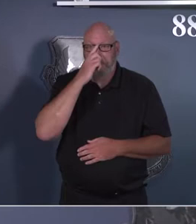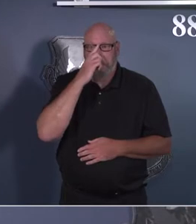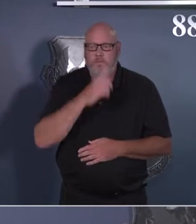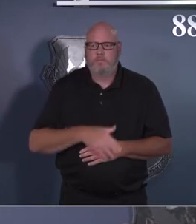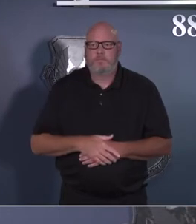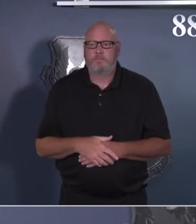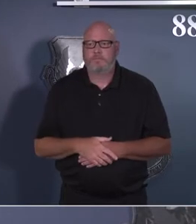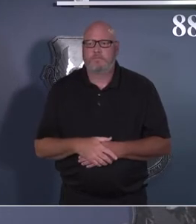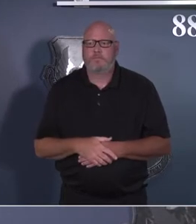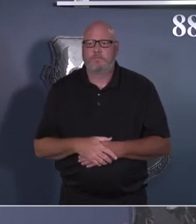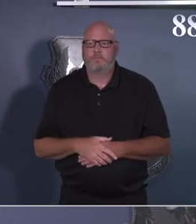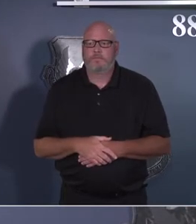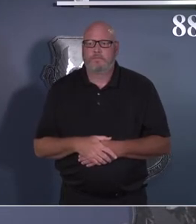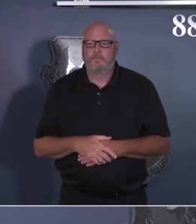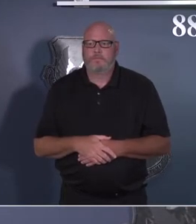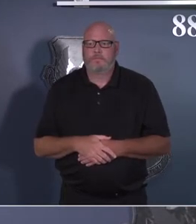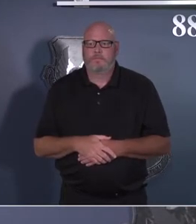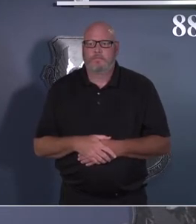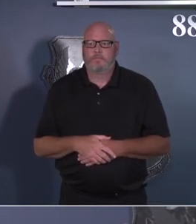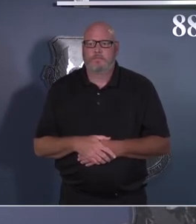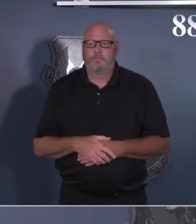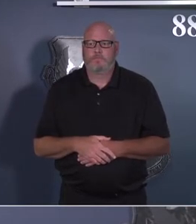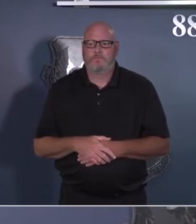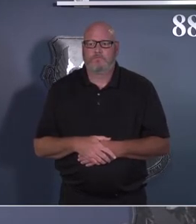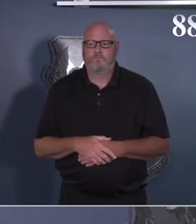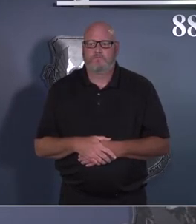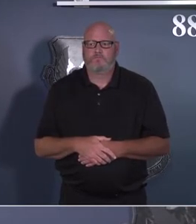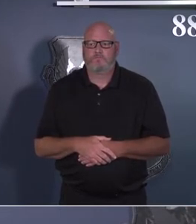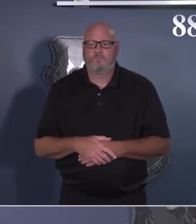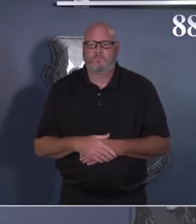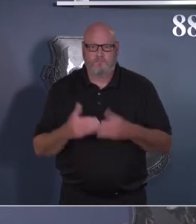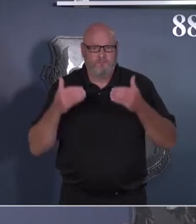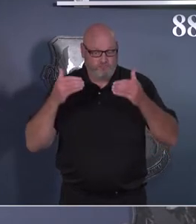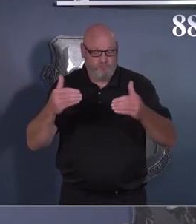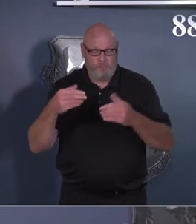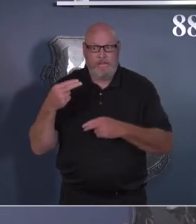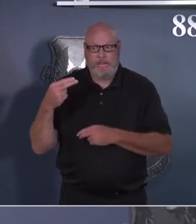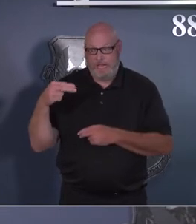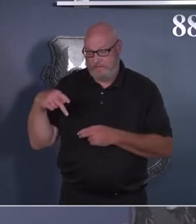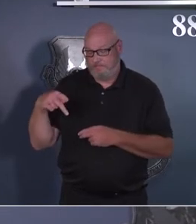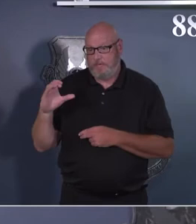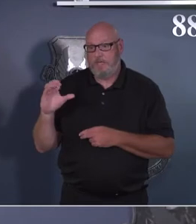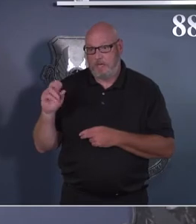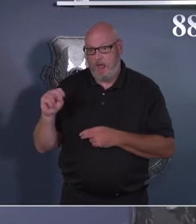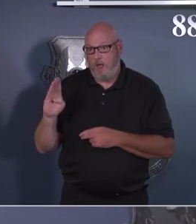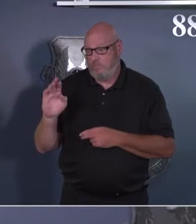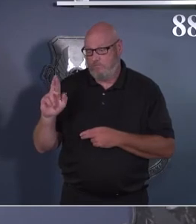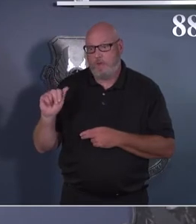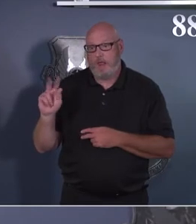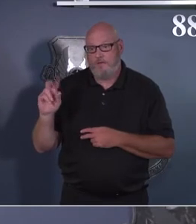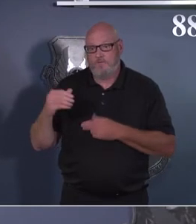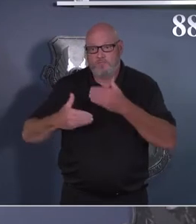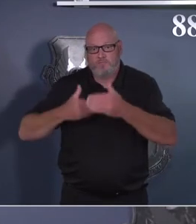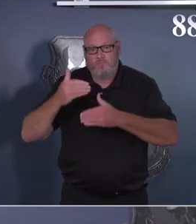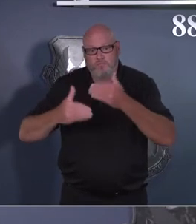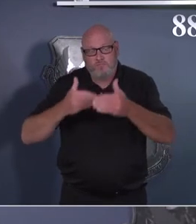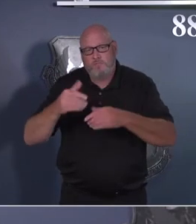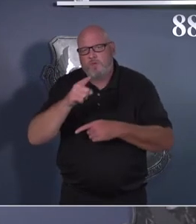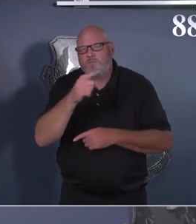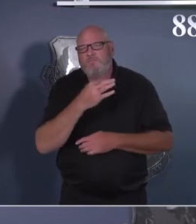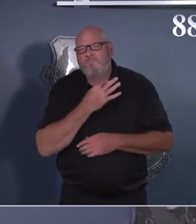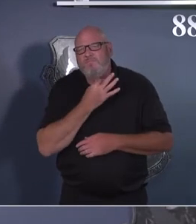And so as we move on with this health protection condition bravo, what you're probably asking yourself is, how does this impact me?